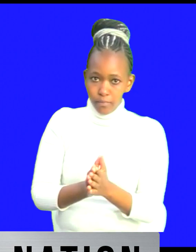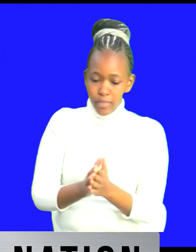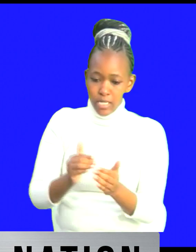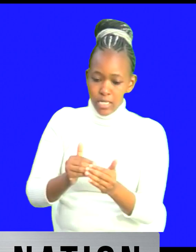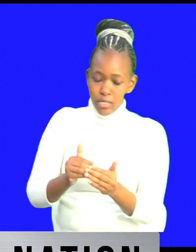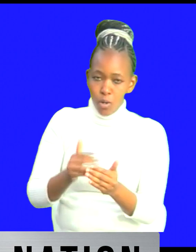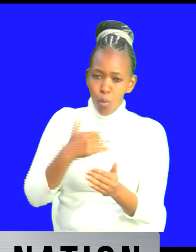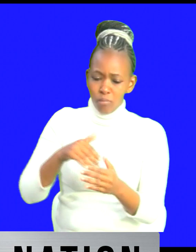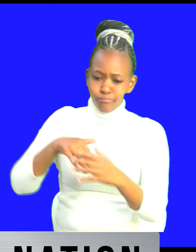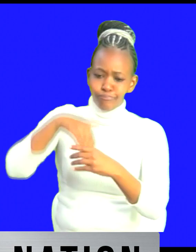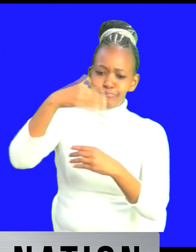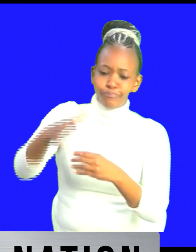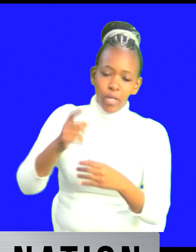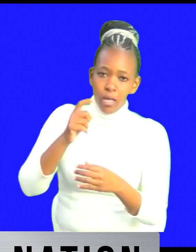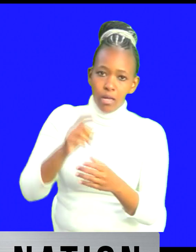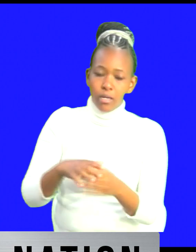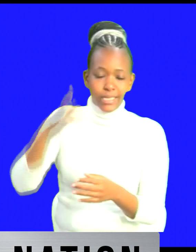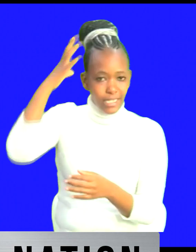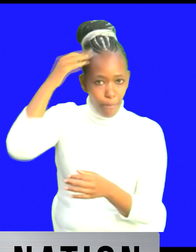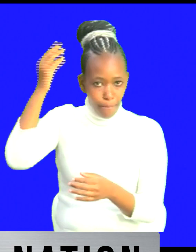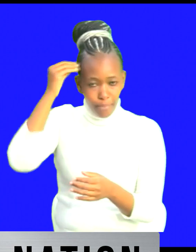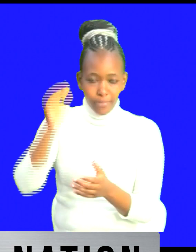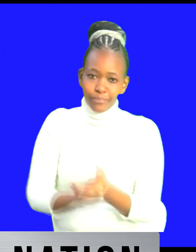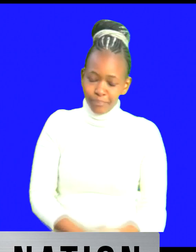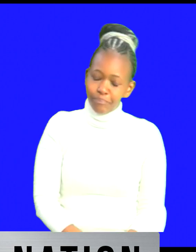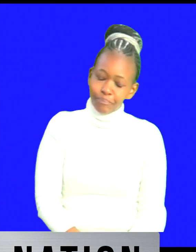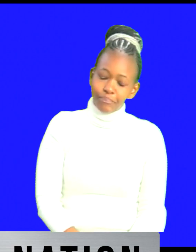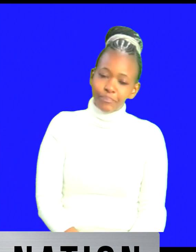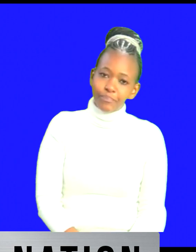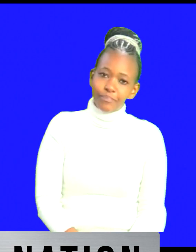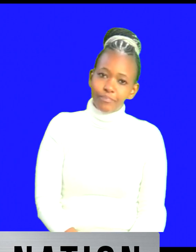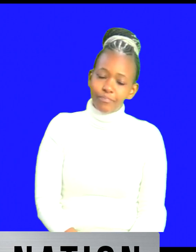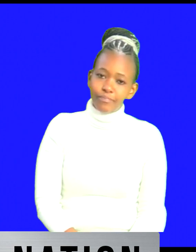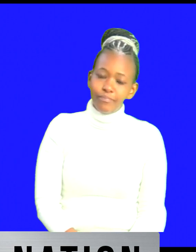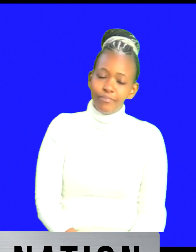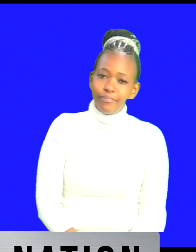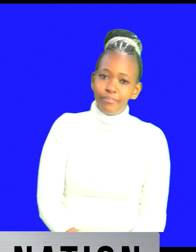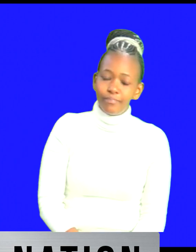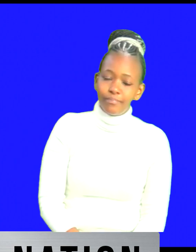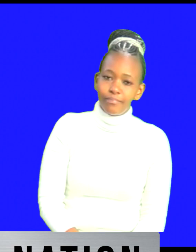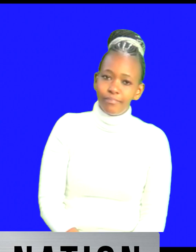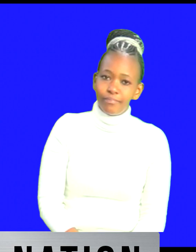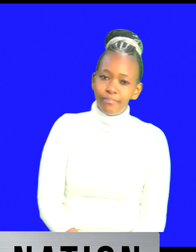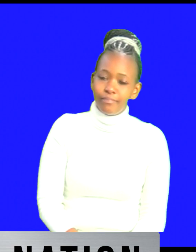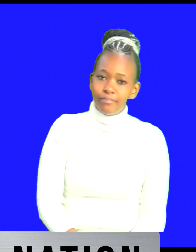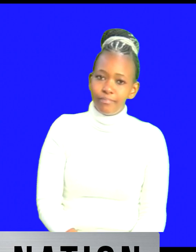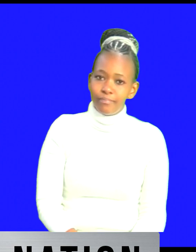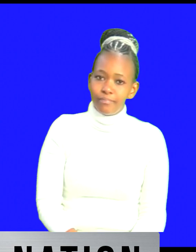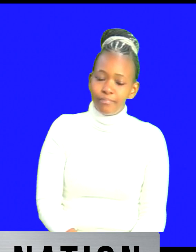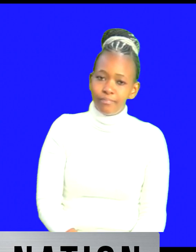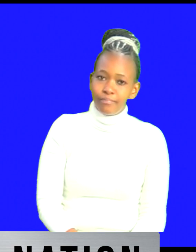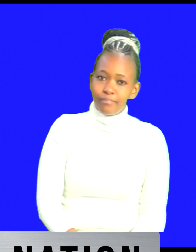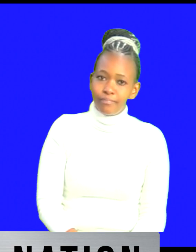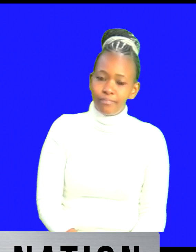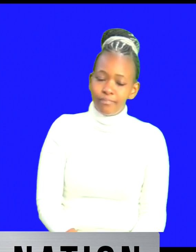borders a bit into somalia let's cool down the temperature let's cross into somalia um i mean some coming